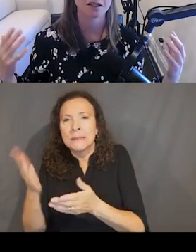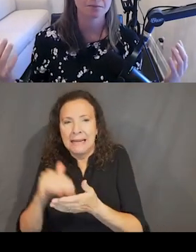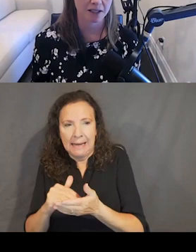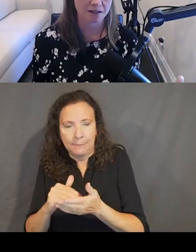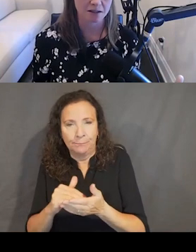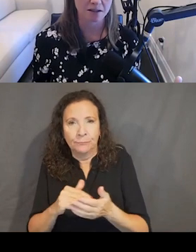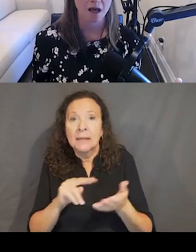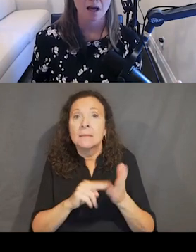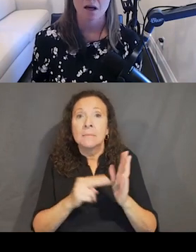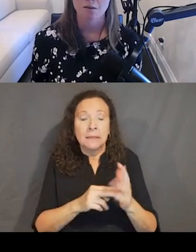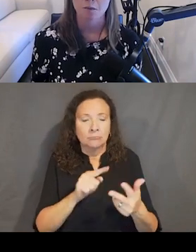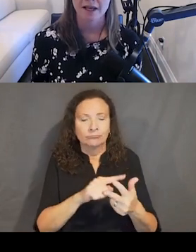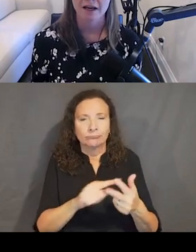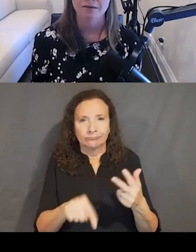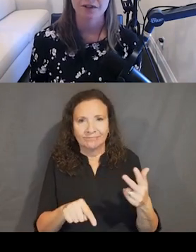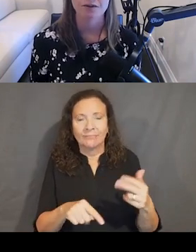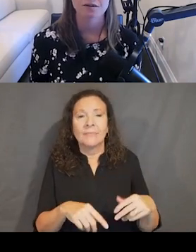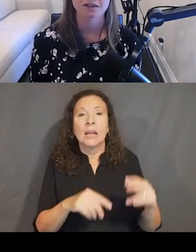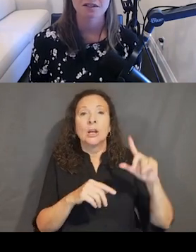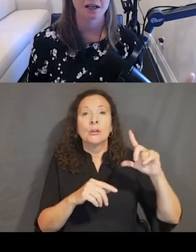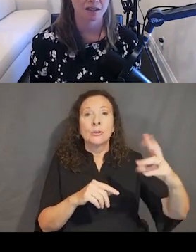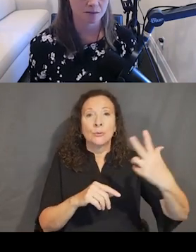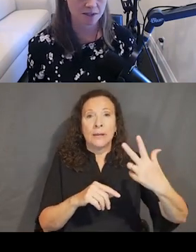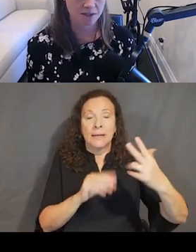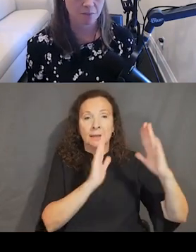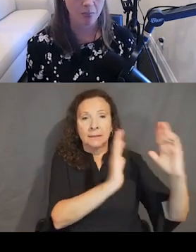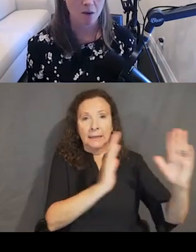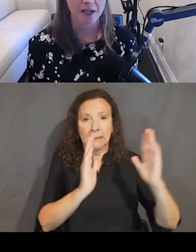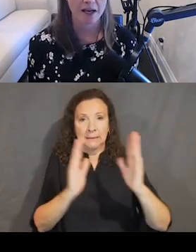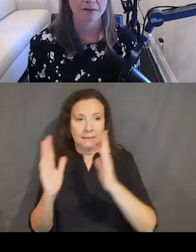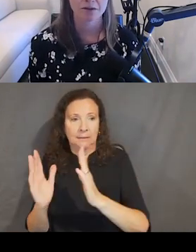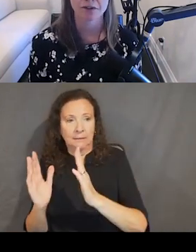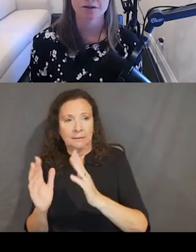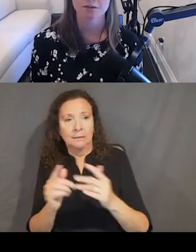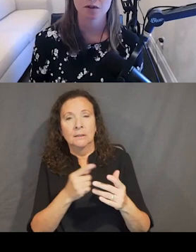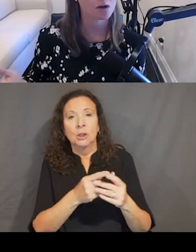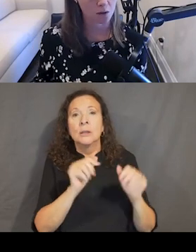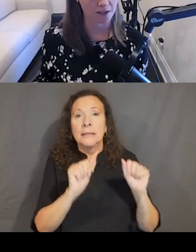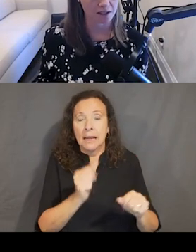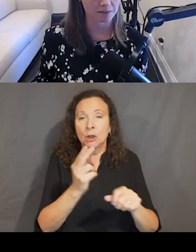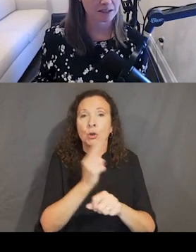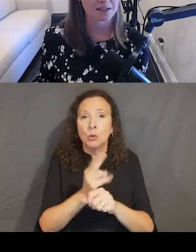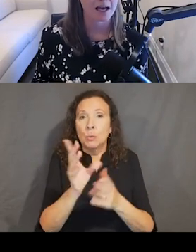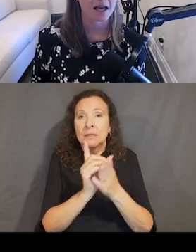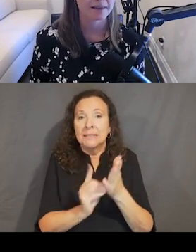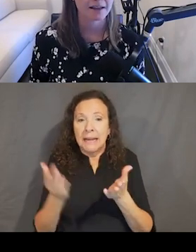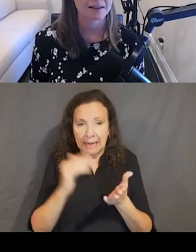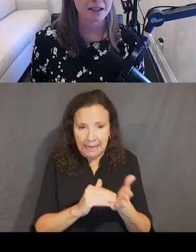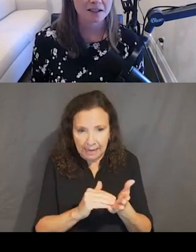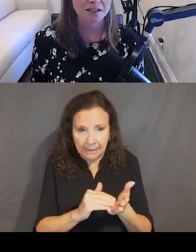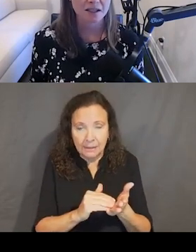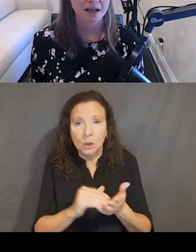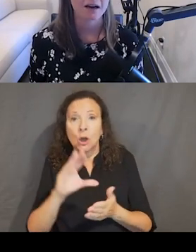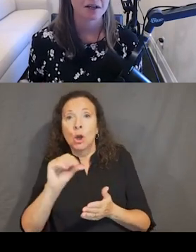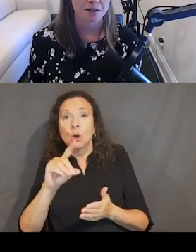chunky pieces. We have reusable design elements. We have reusable coded elements. And then